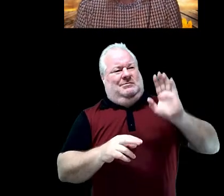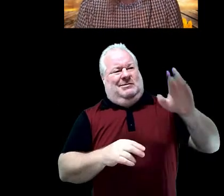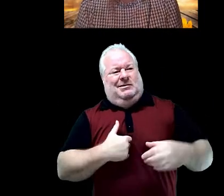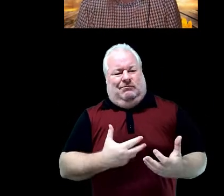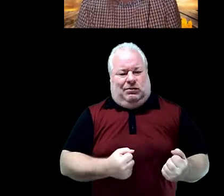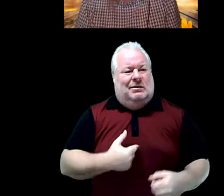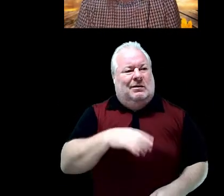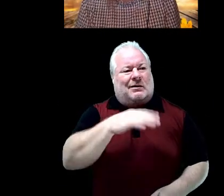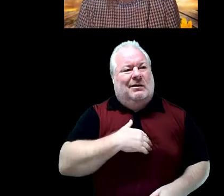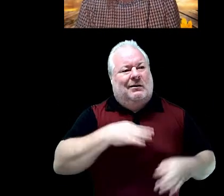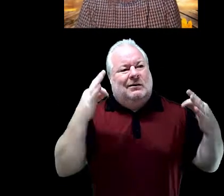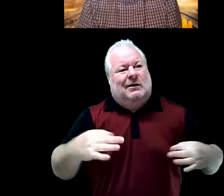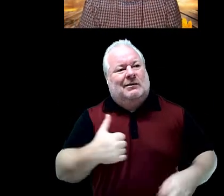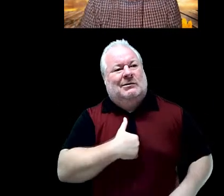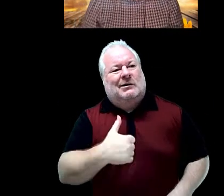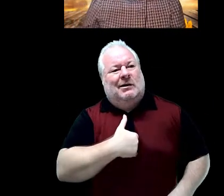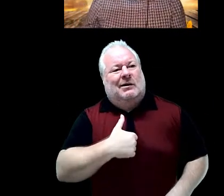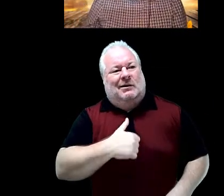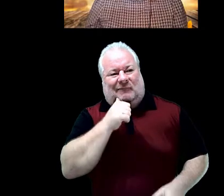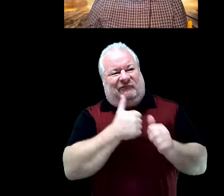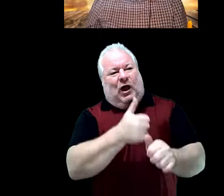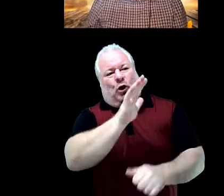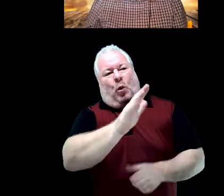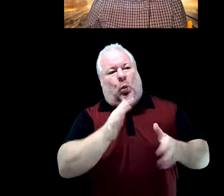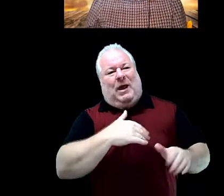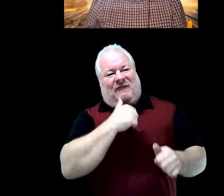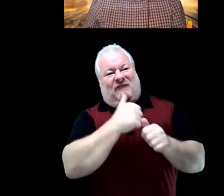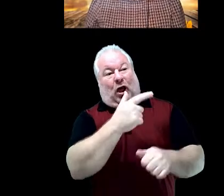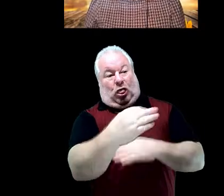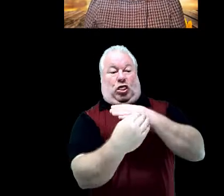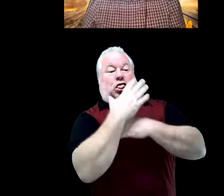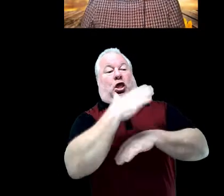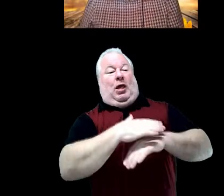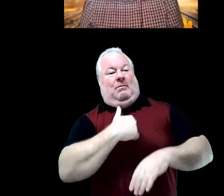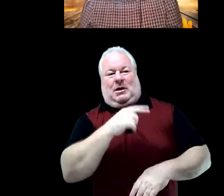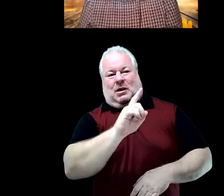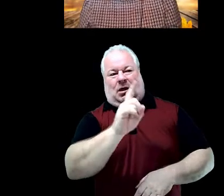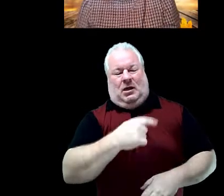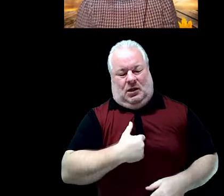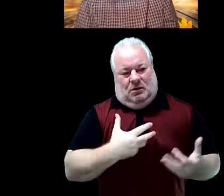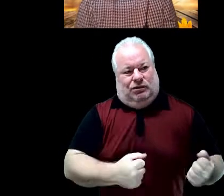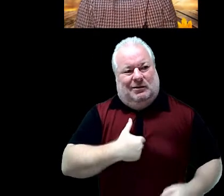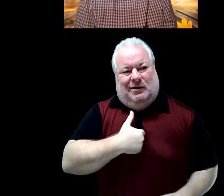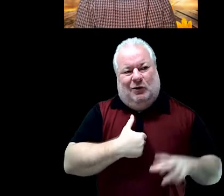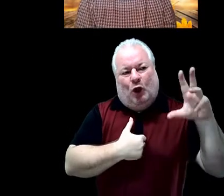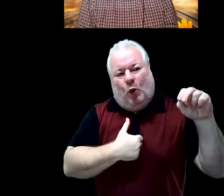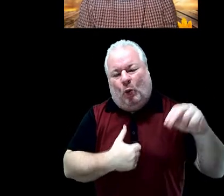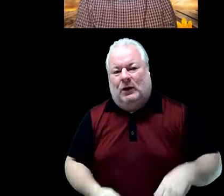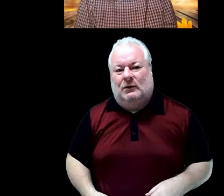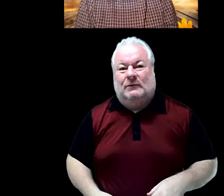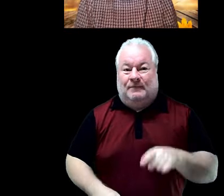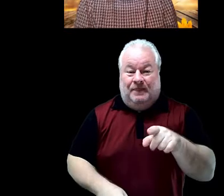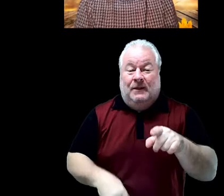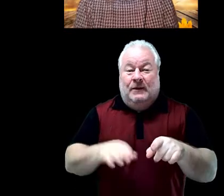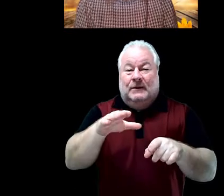decisions. My sentence for peer pressure is, all of